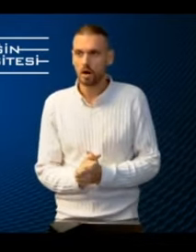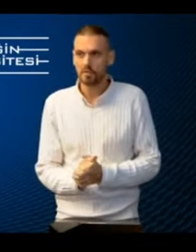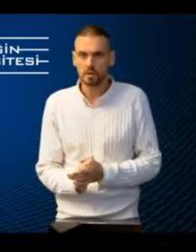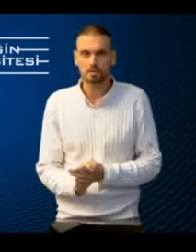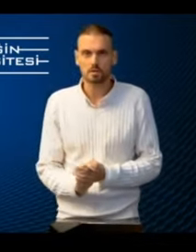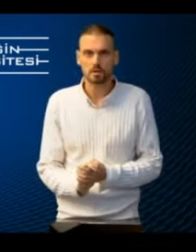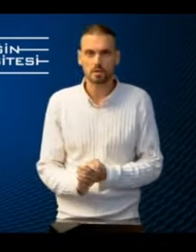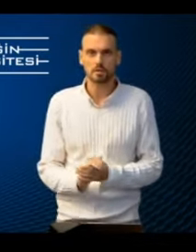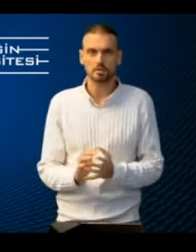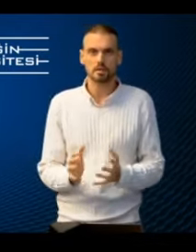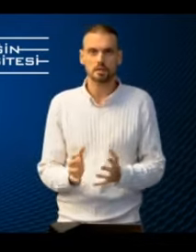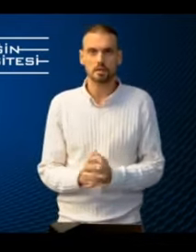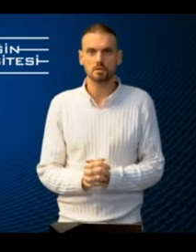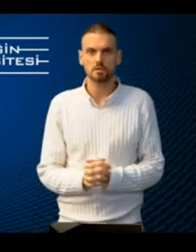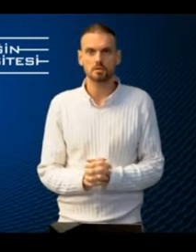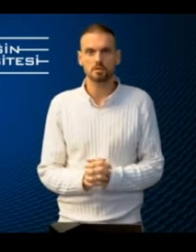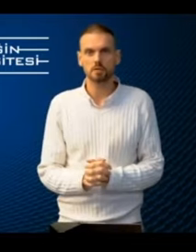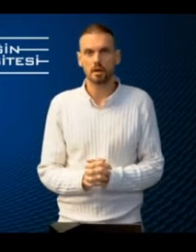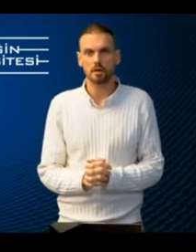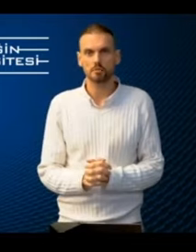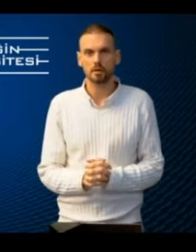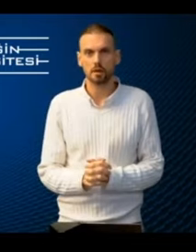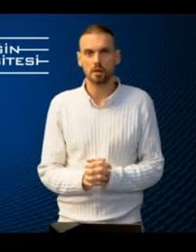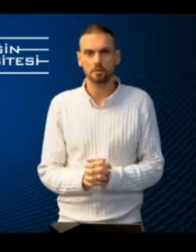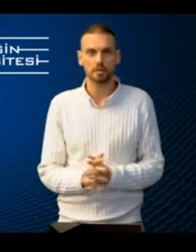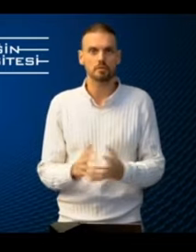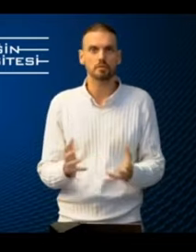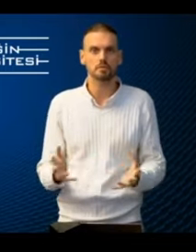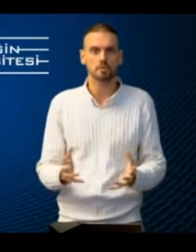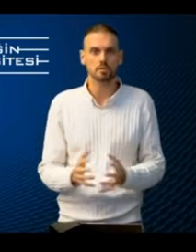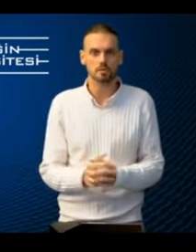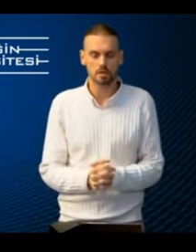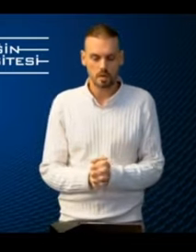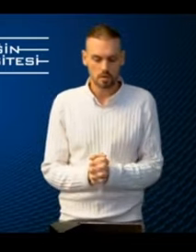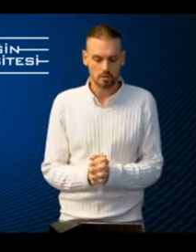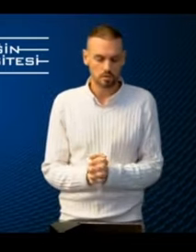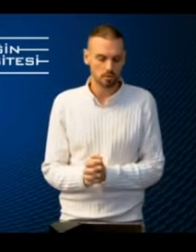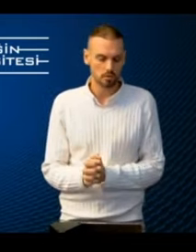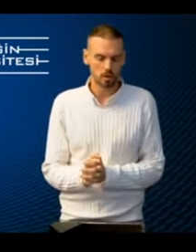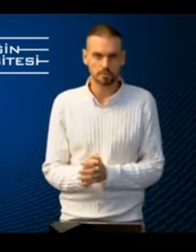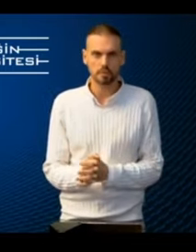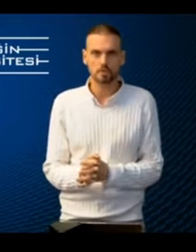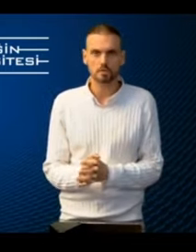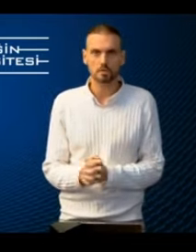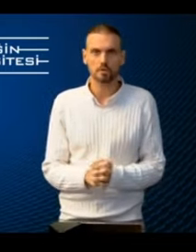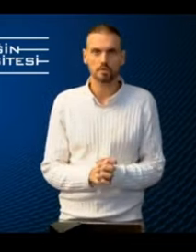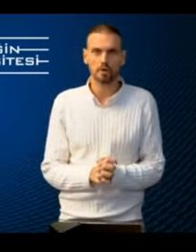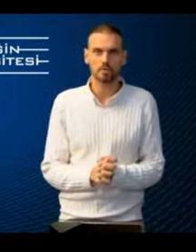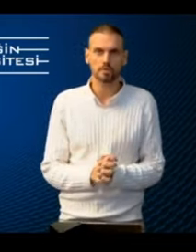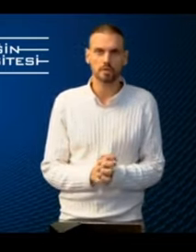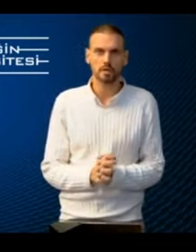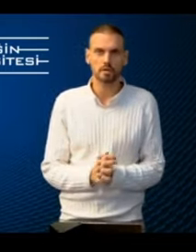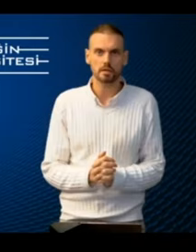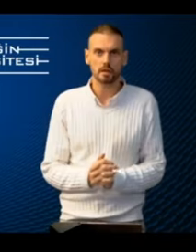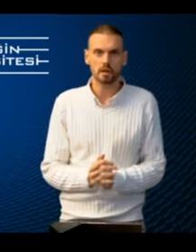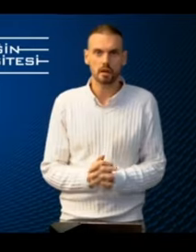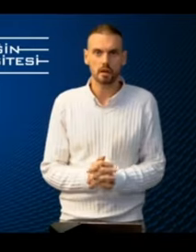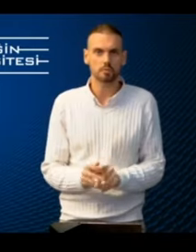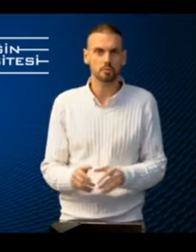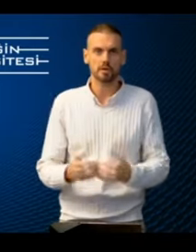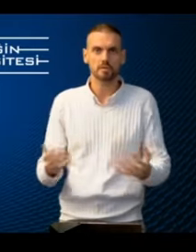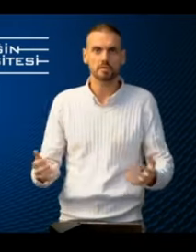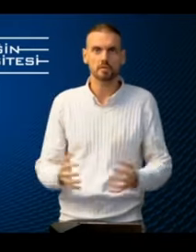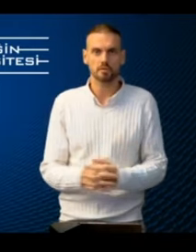aviation organizations these days do not have enough resources to focus on the training